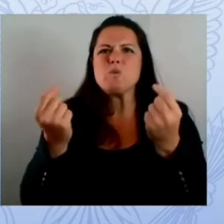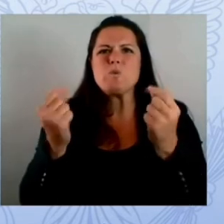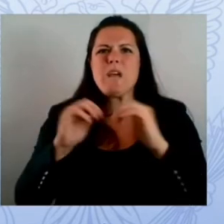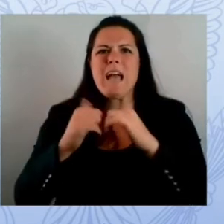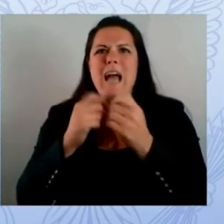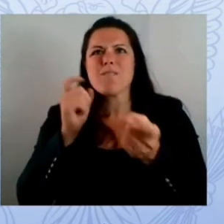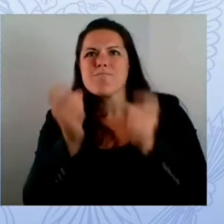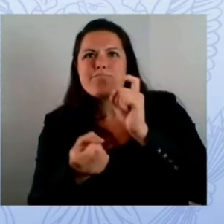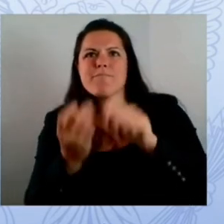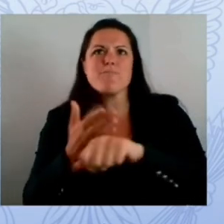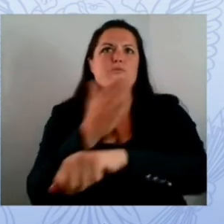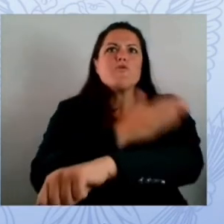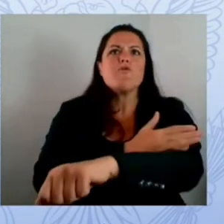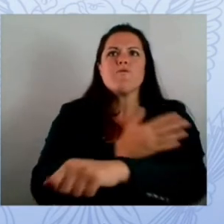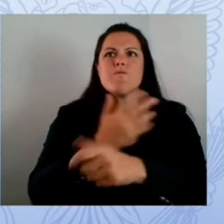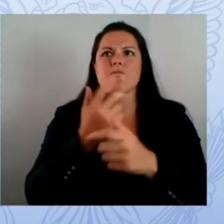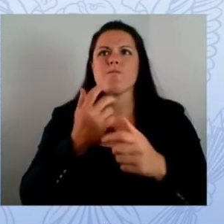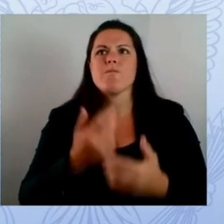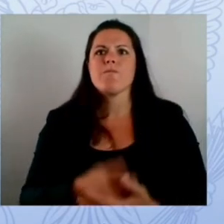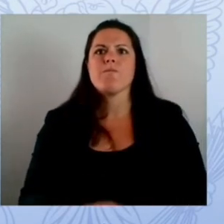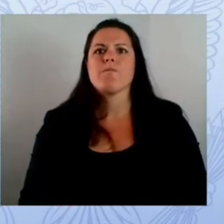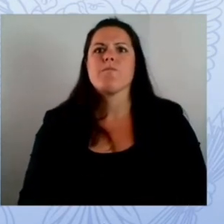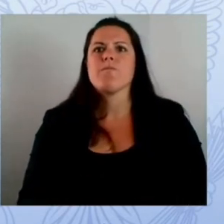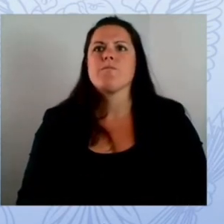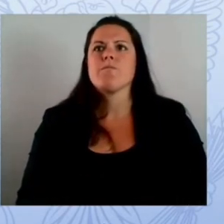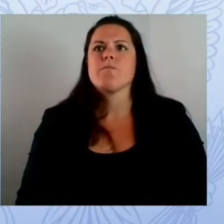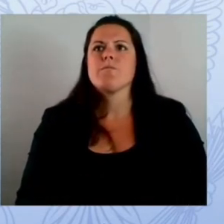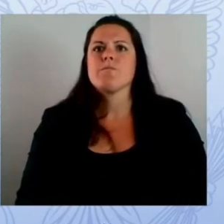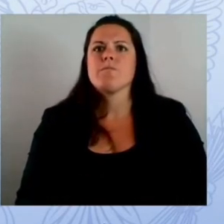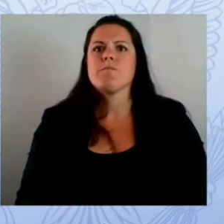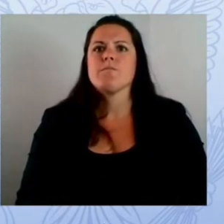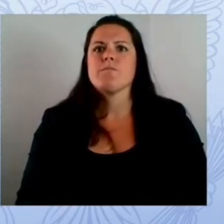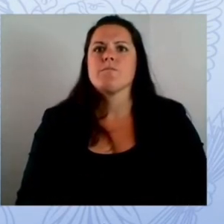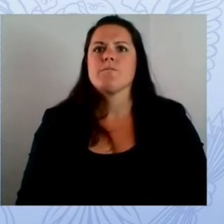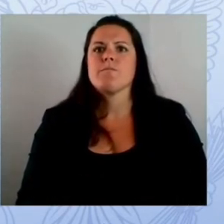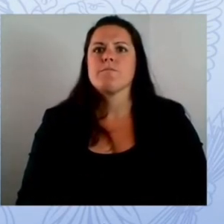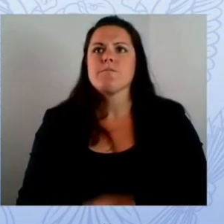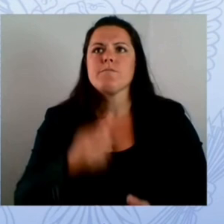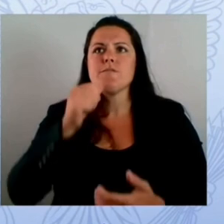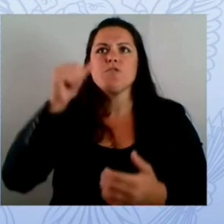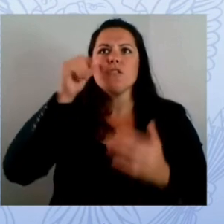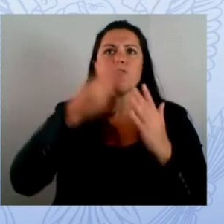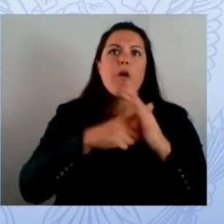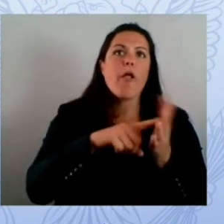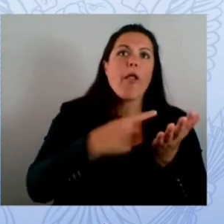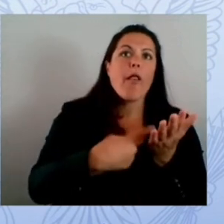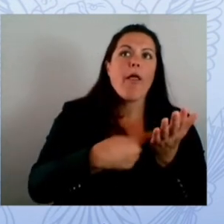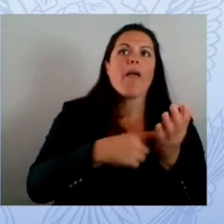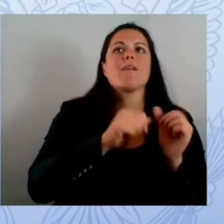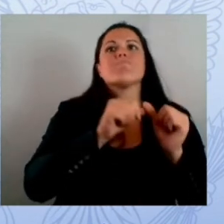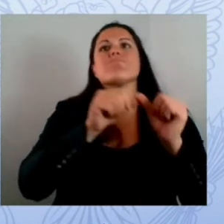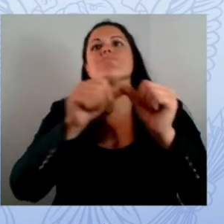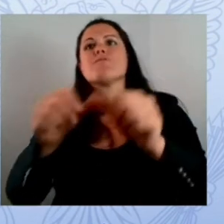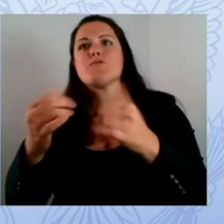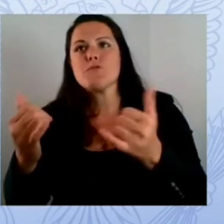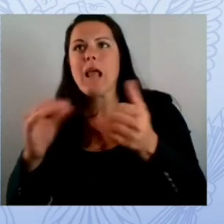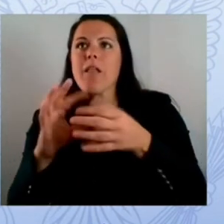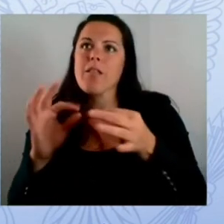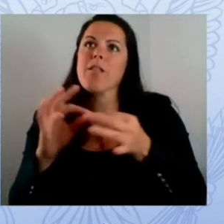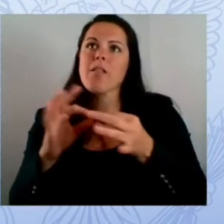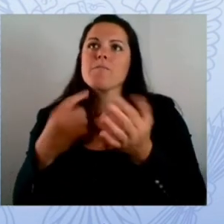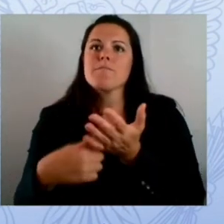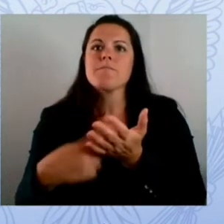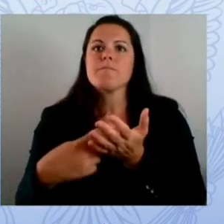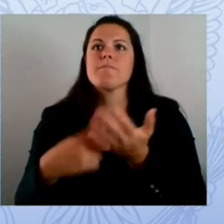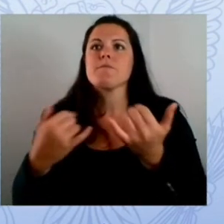but the department released in partnership with cisa the defensible resilient k-12 digital infrastructure brief and